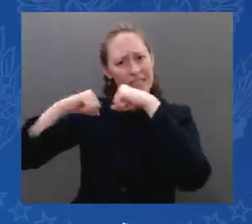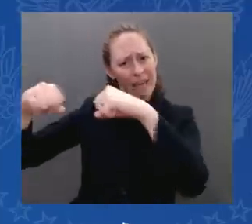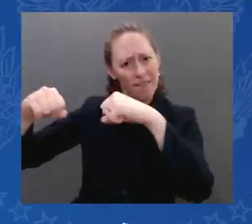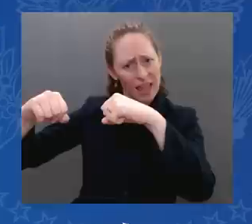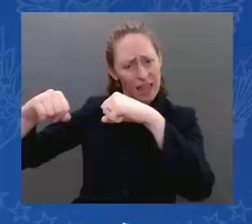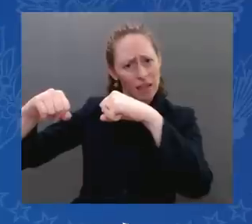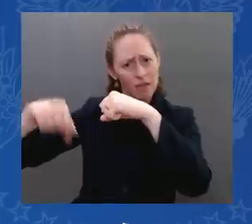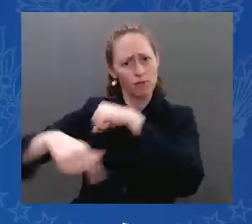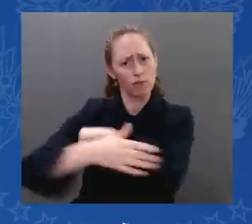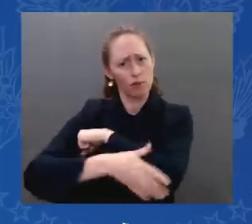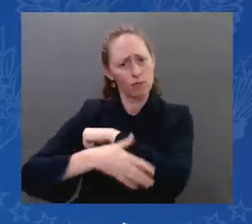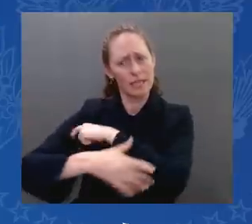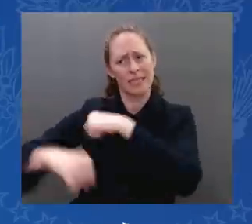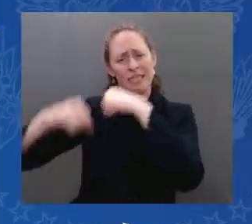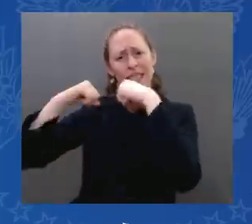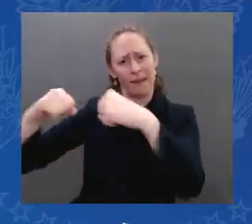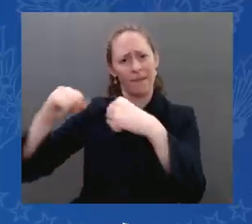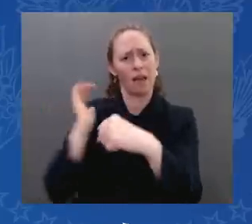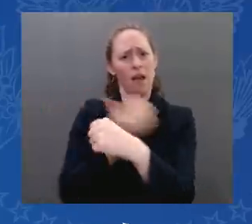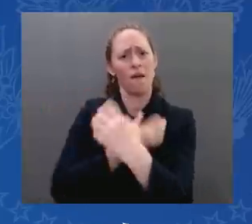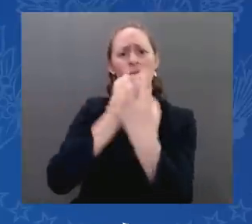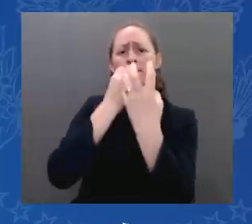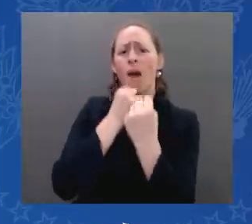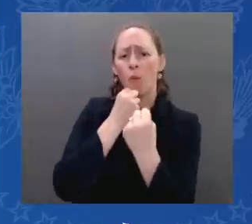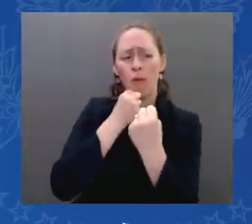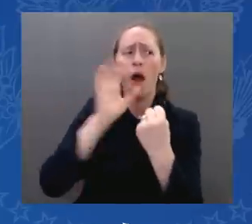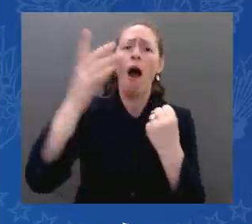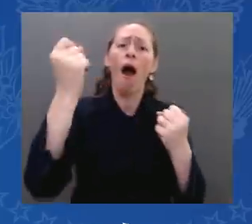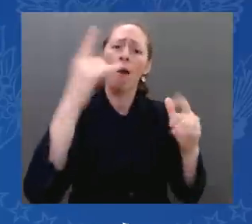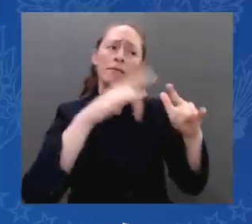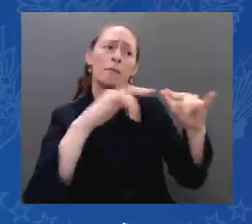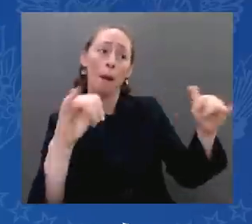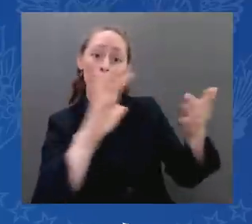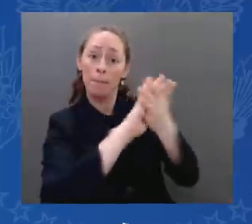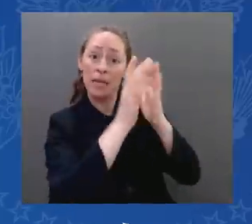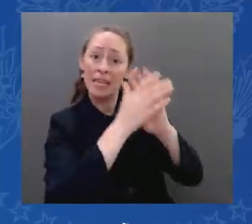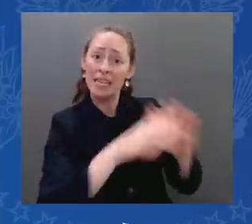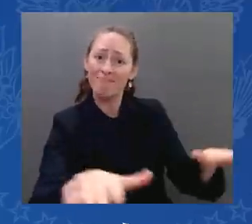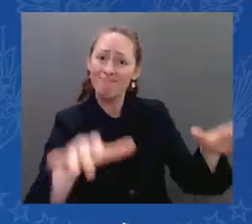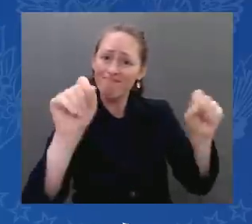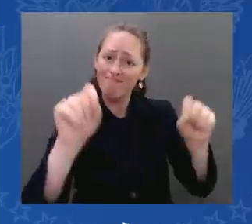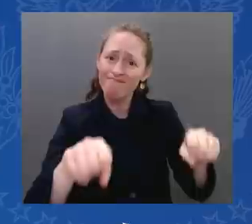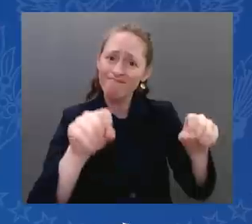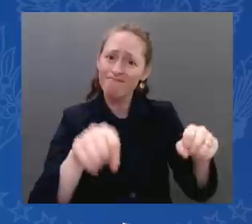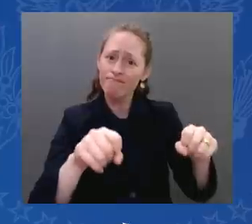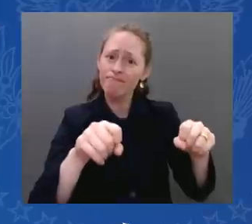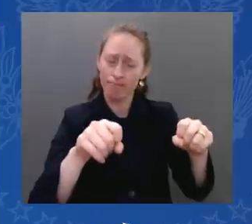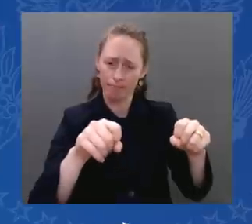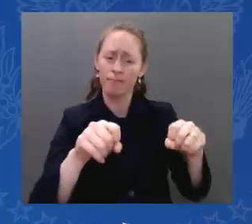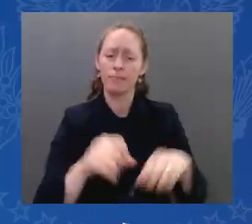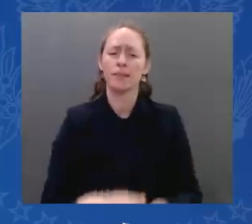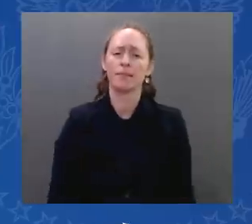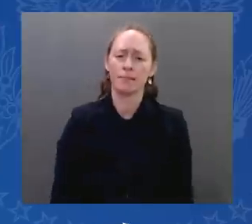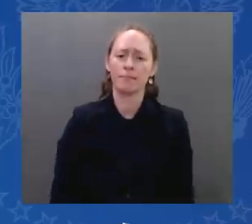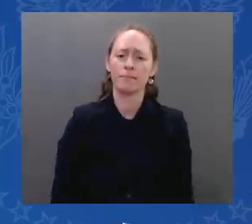runs deep. crosses party lines. It connects not only our governments, but also our people.